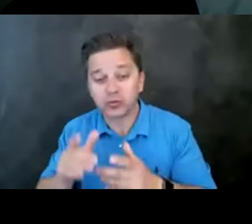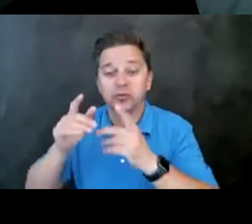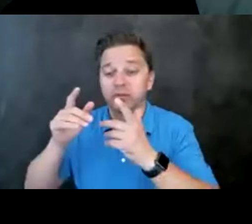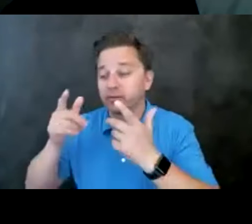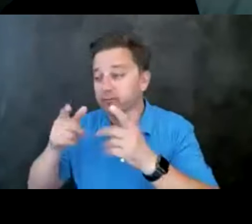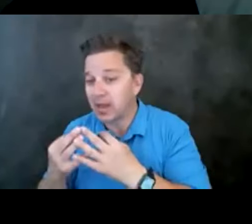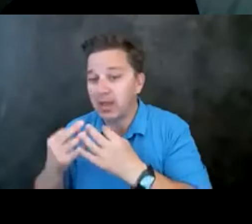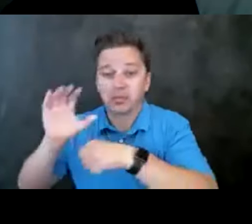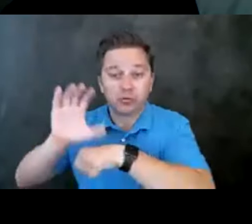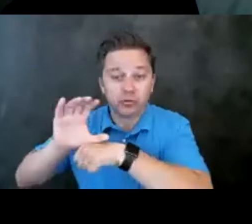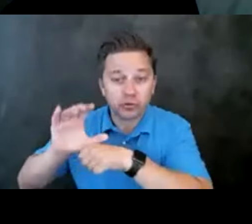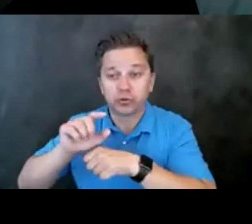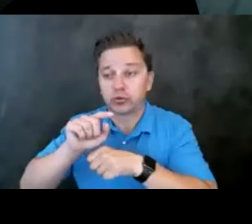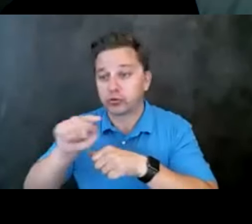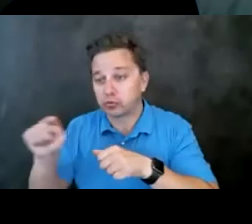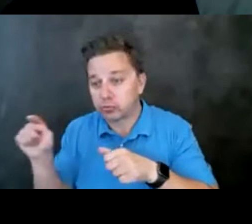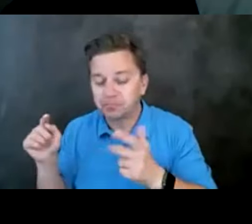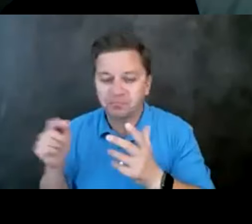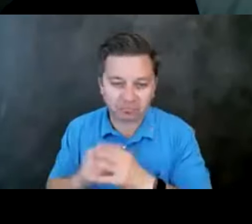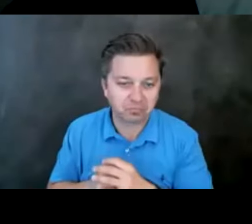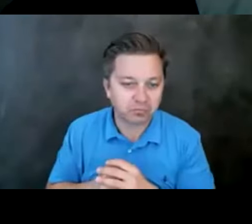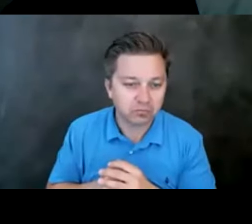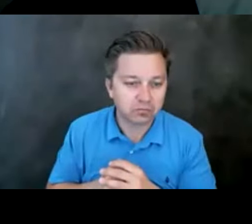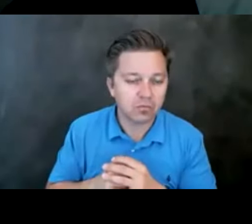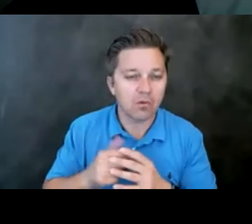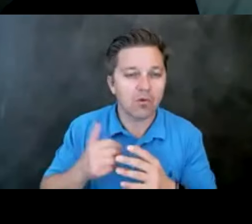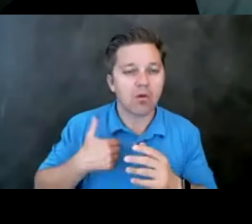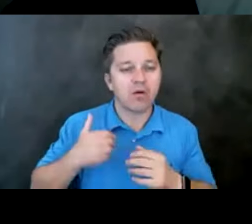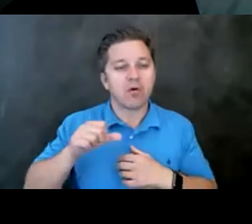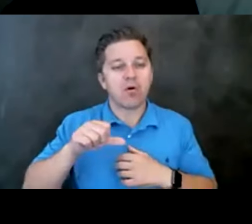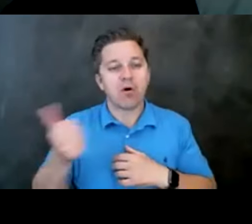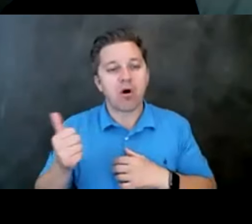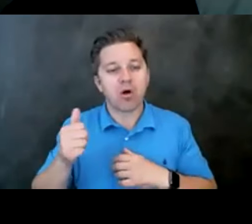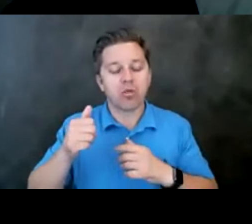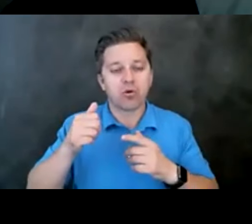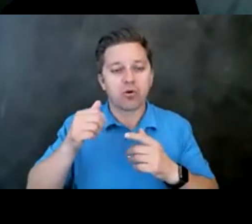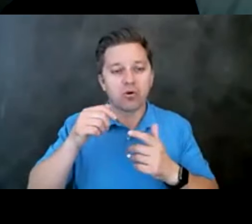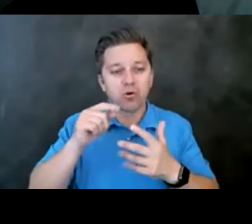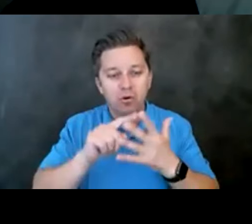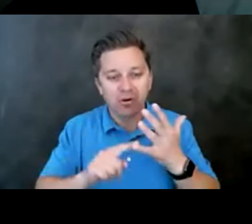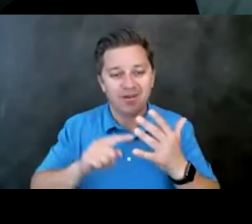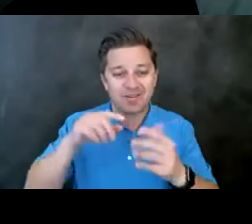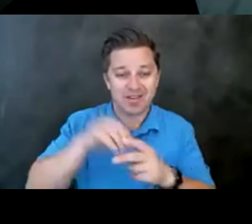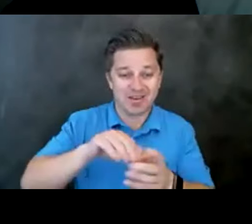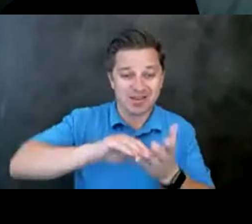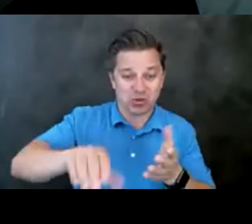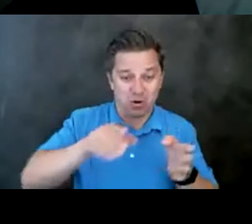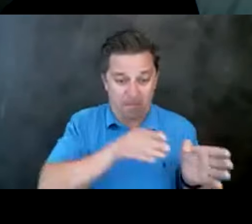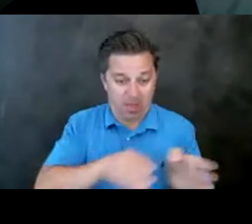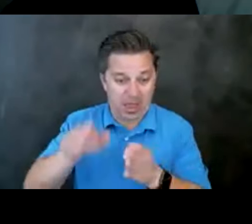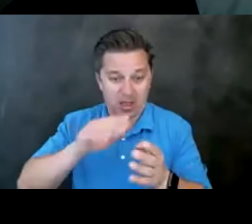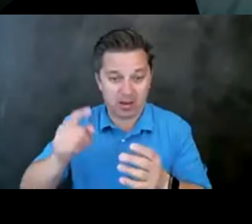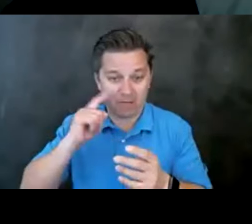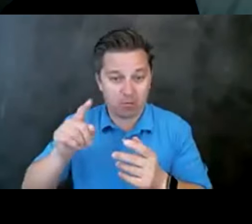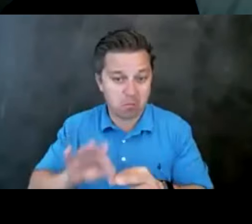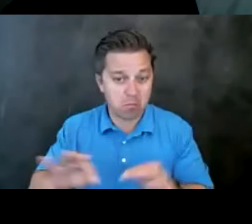and others be helpful? Are there items, uh, in the discharge plan that would be important for school personnel